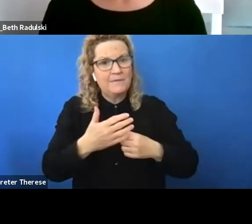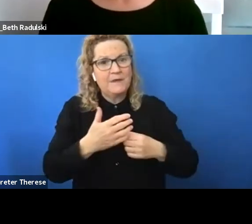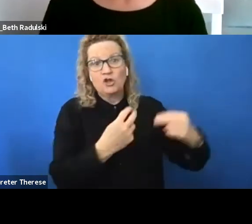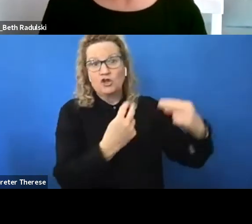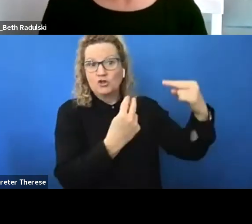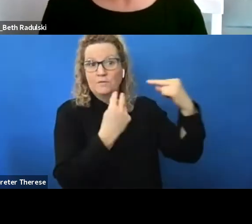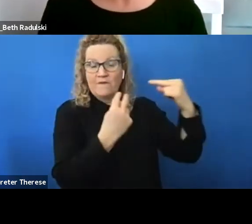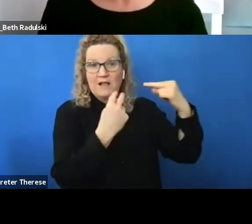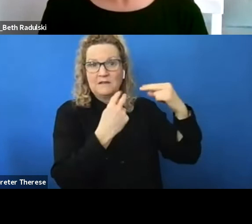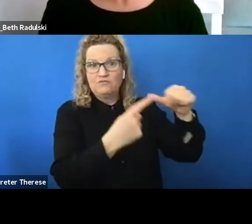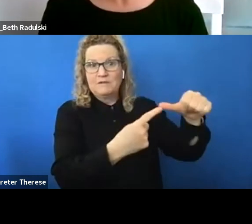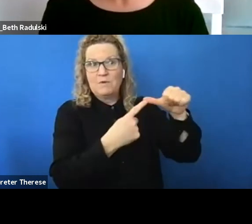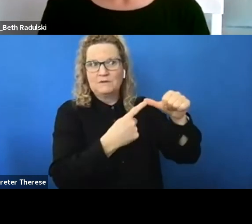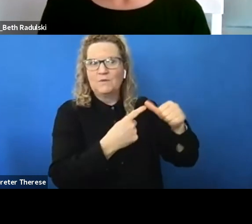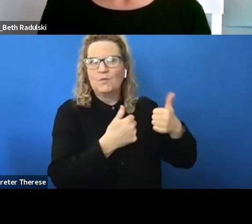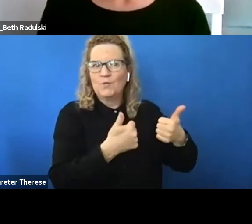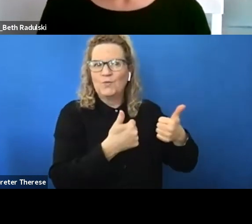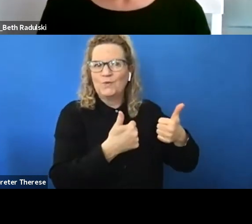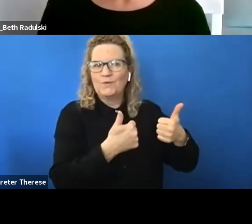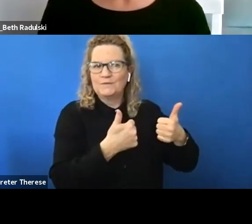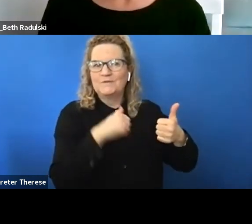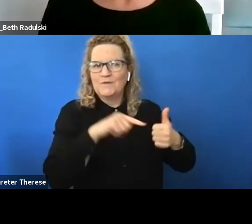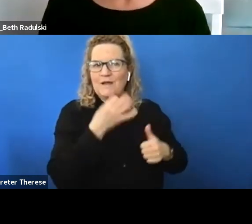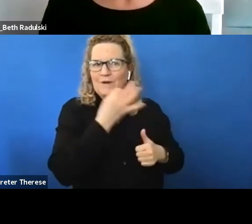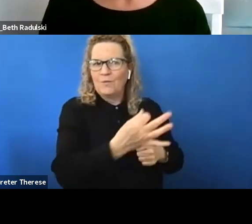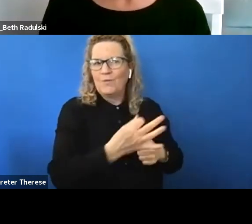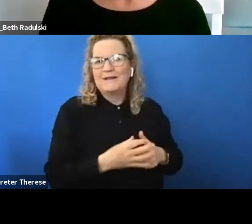responded very well to that i think